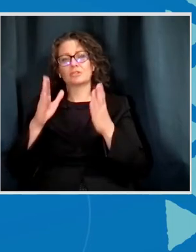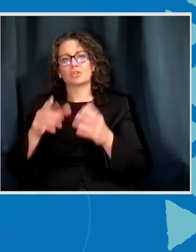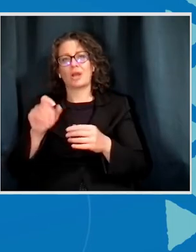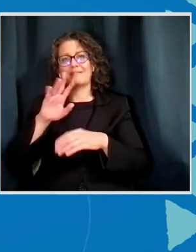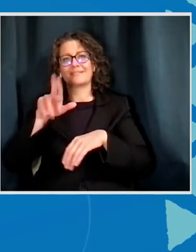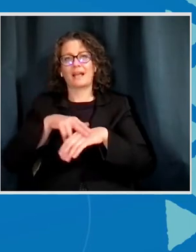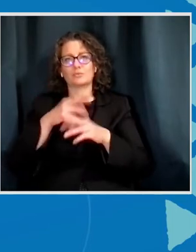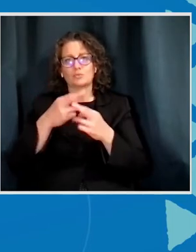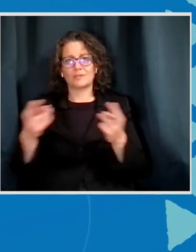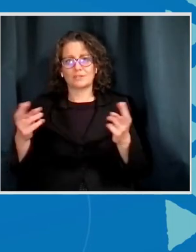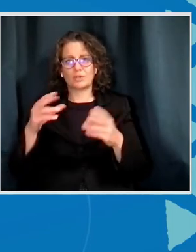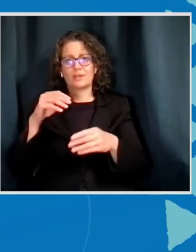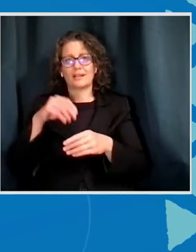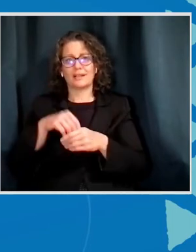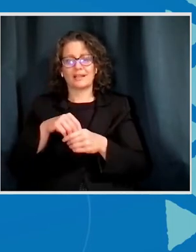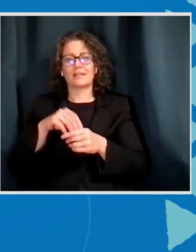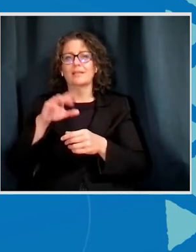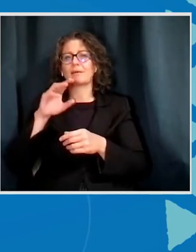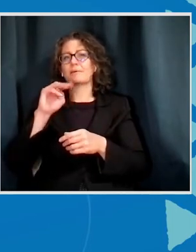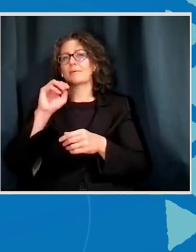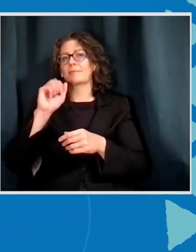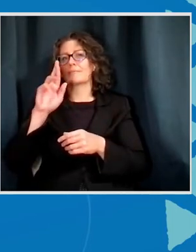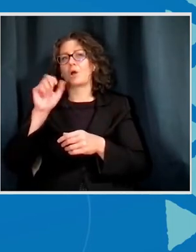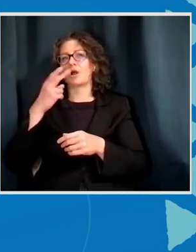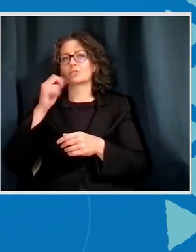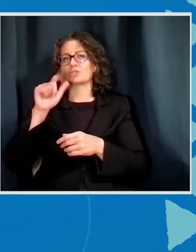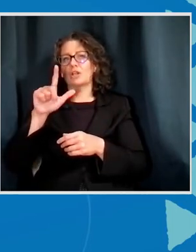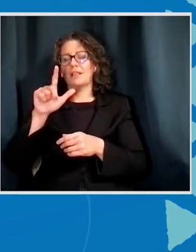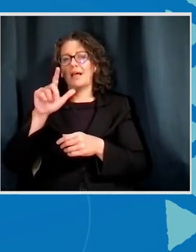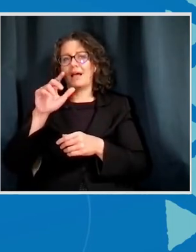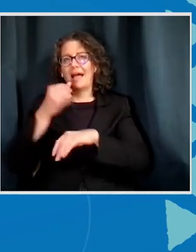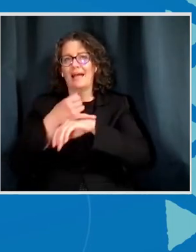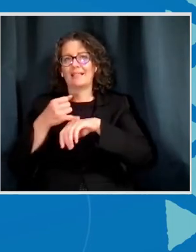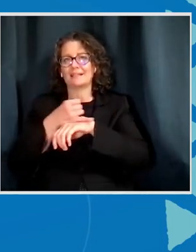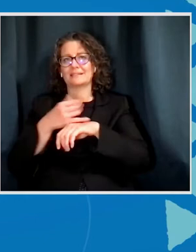Republic of Marshall Islands. Please, Mr. take the floor.